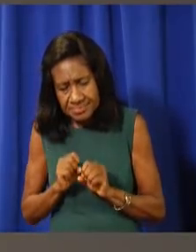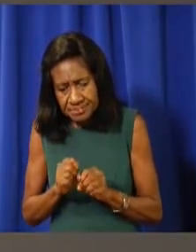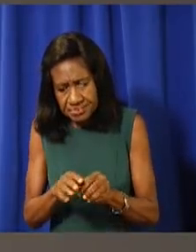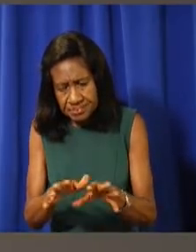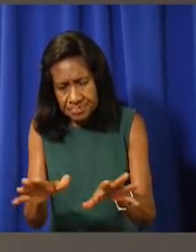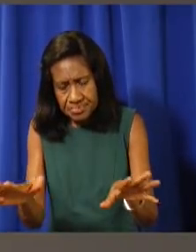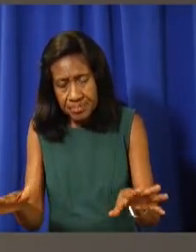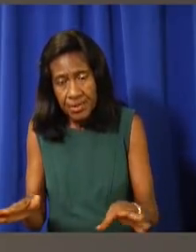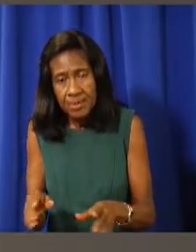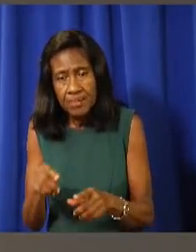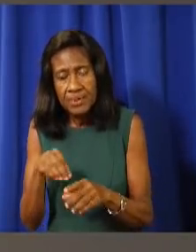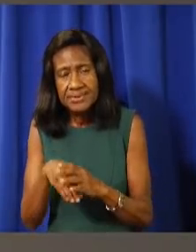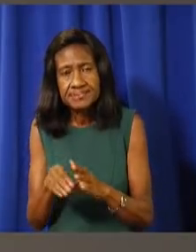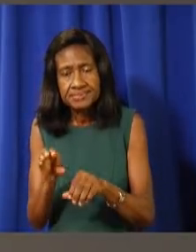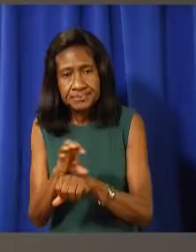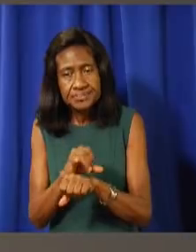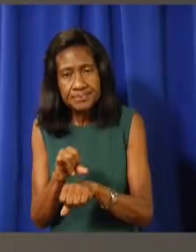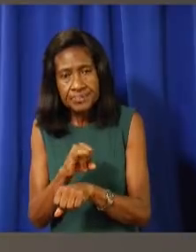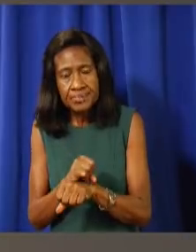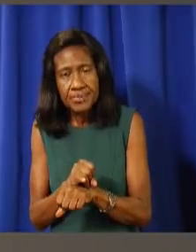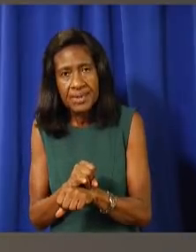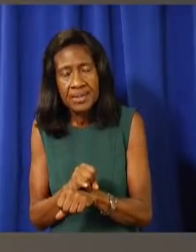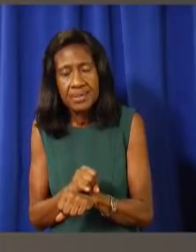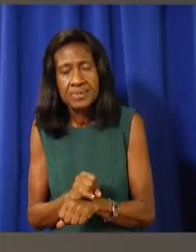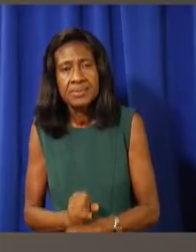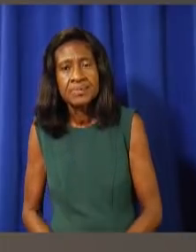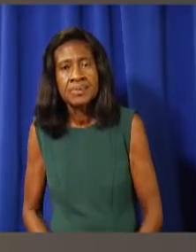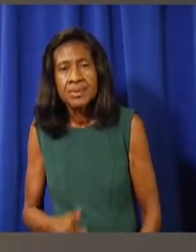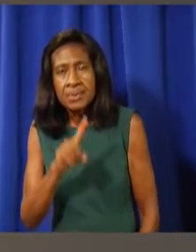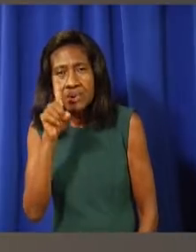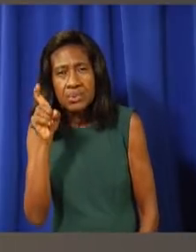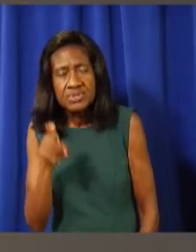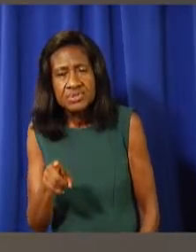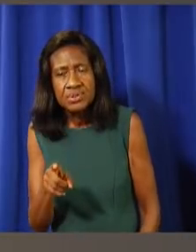of the frontline workers? Has it been, has it been made clear yet?